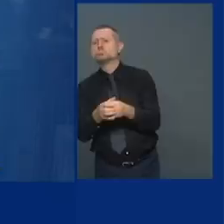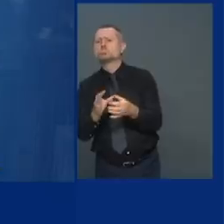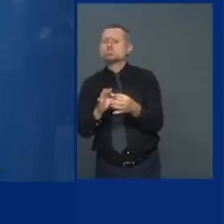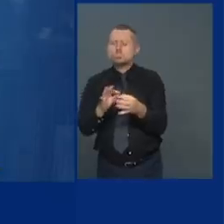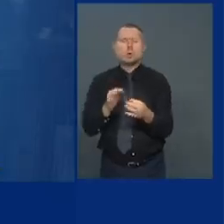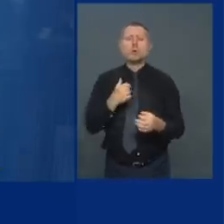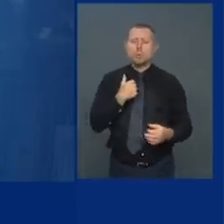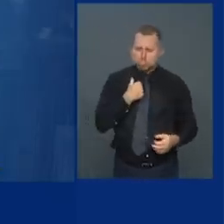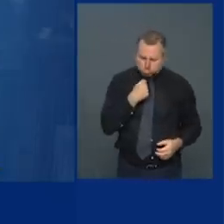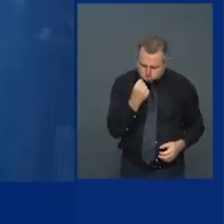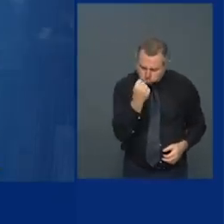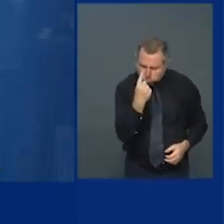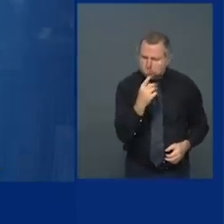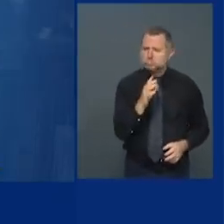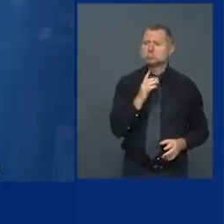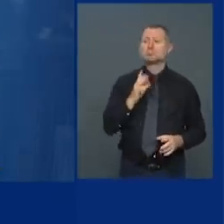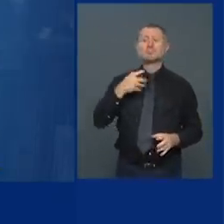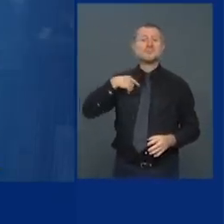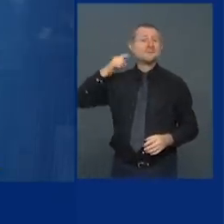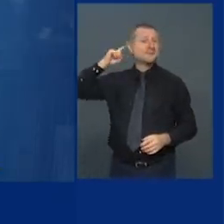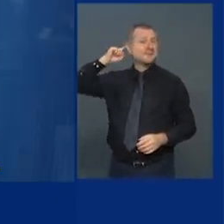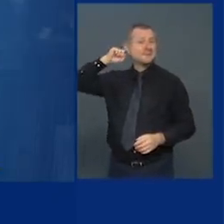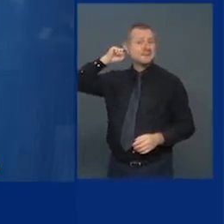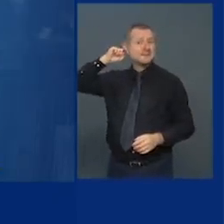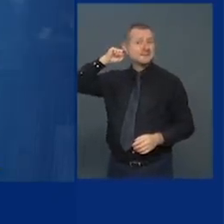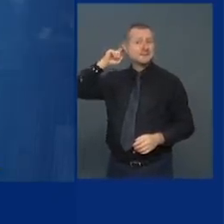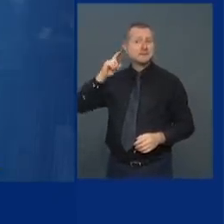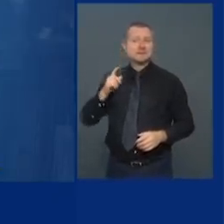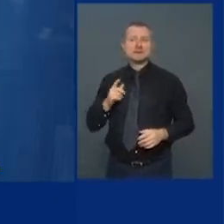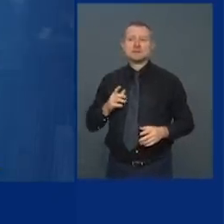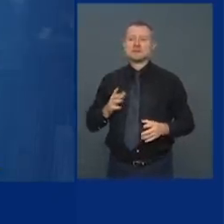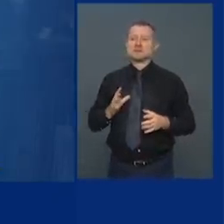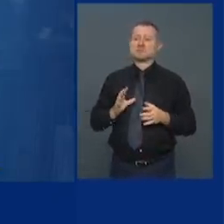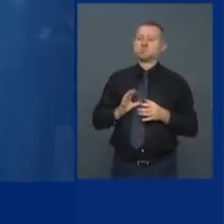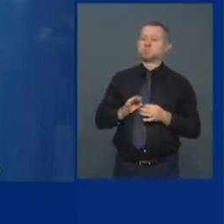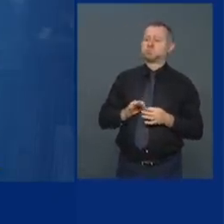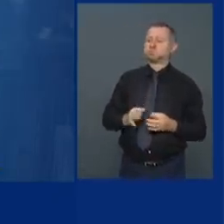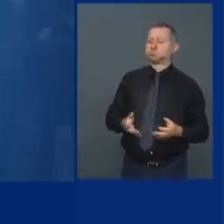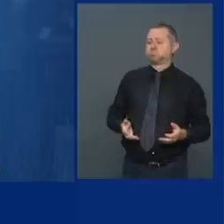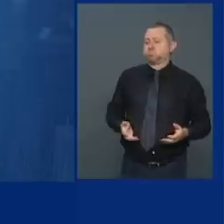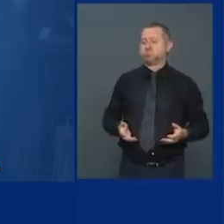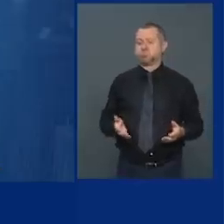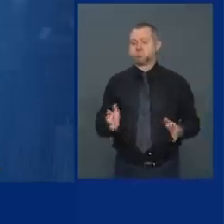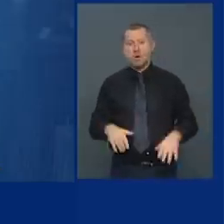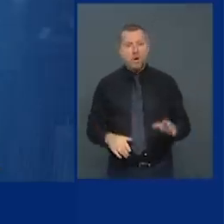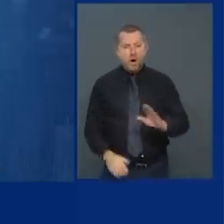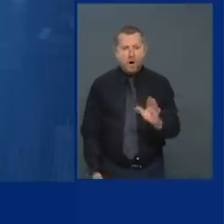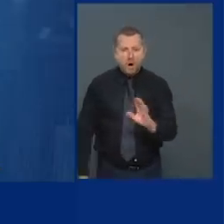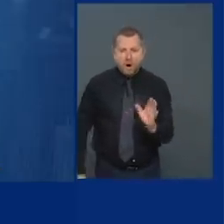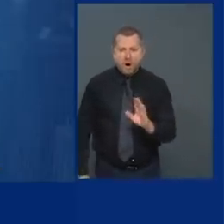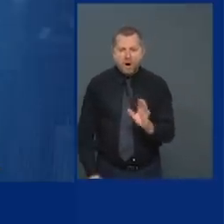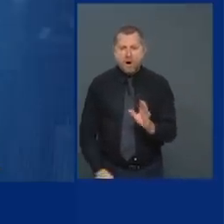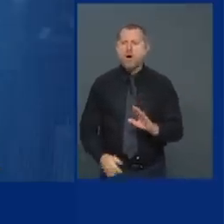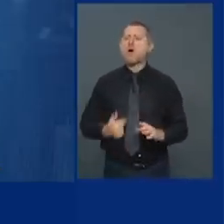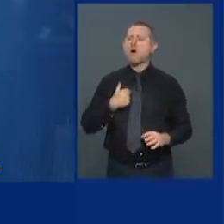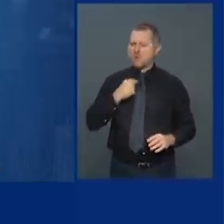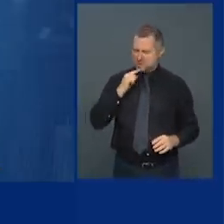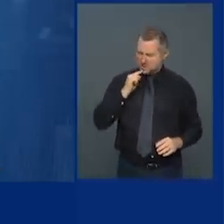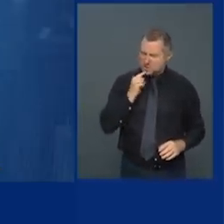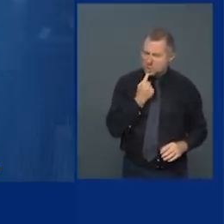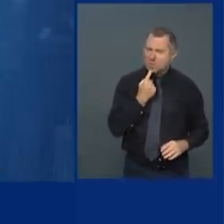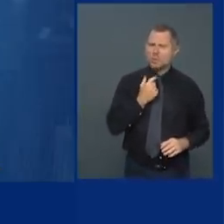that they did not do that easily or cavalierly. I take their opinion